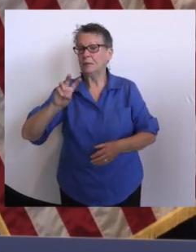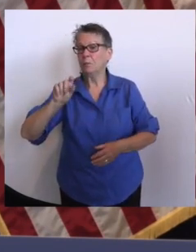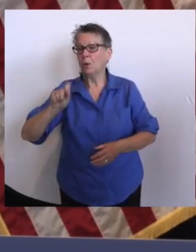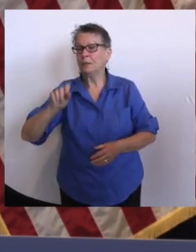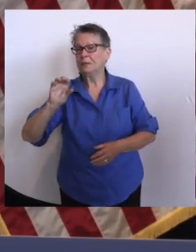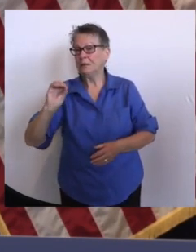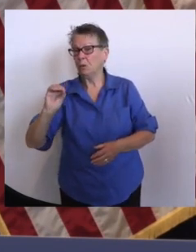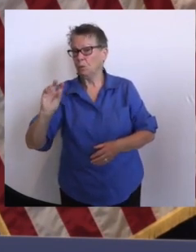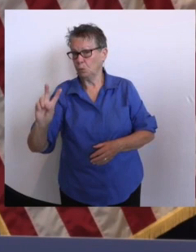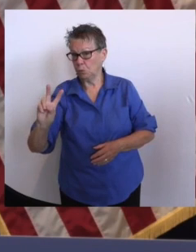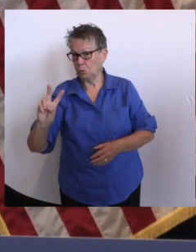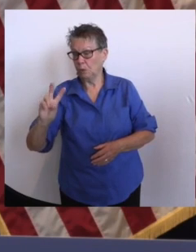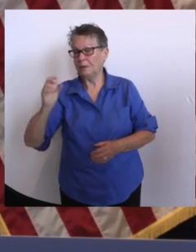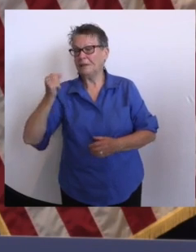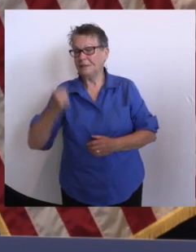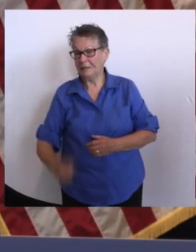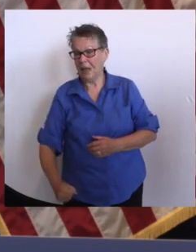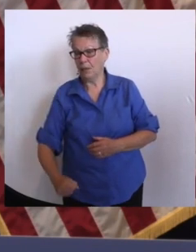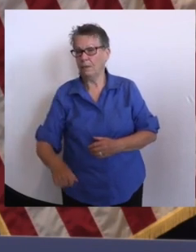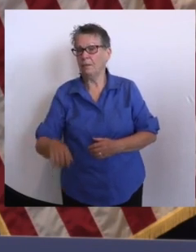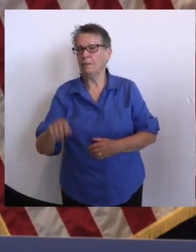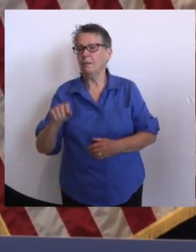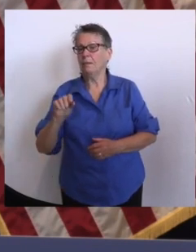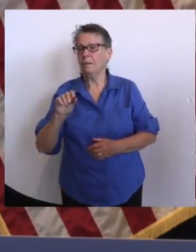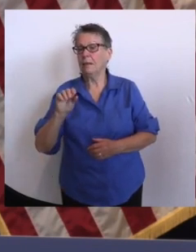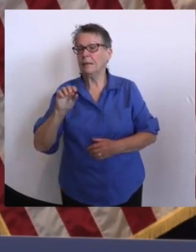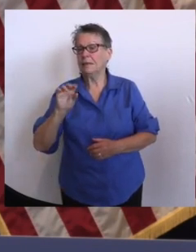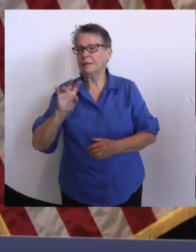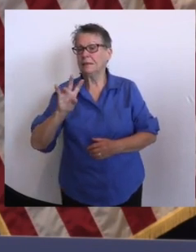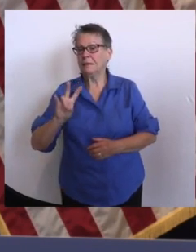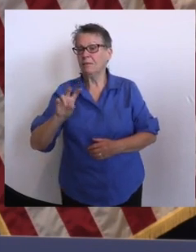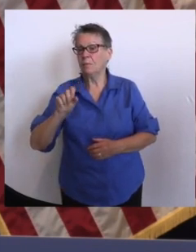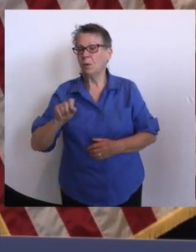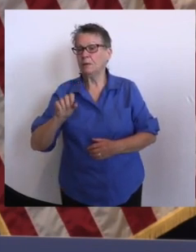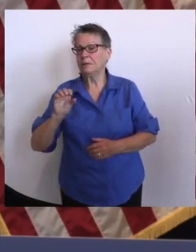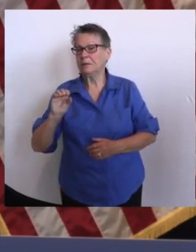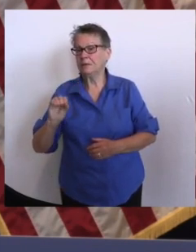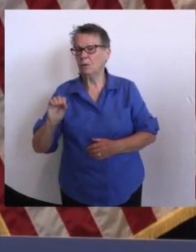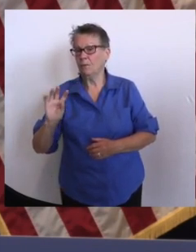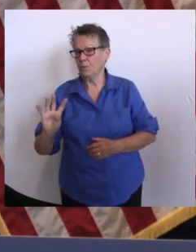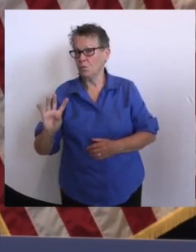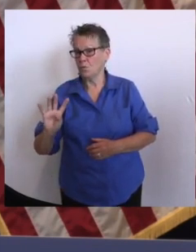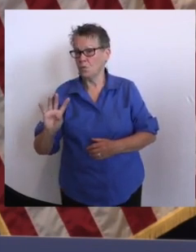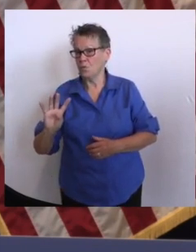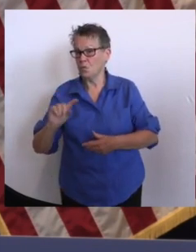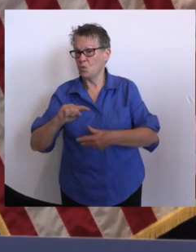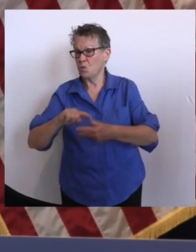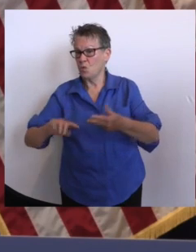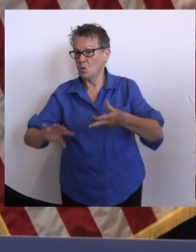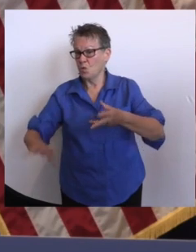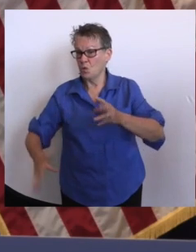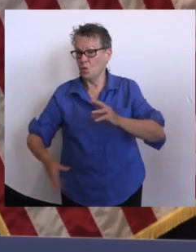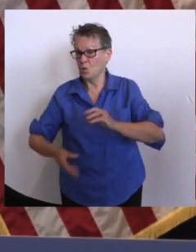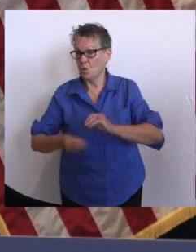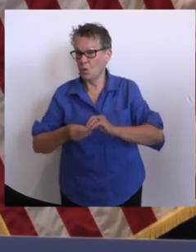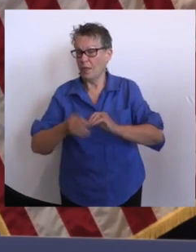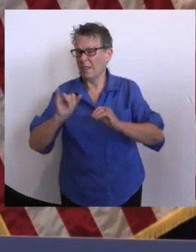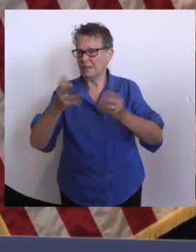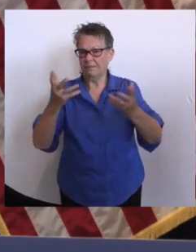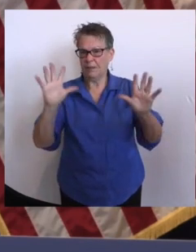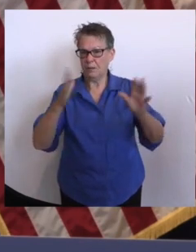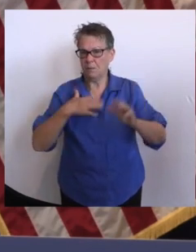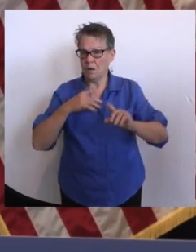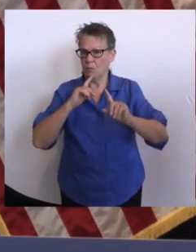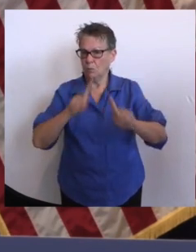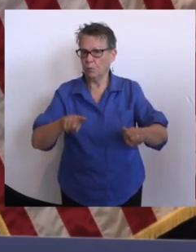percent, and the southern part of the state 7.04. So that concludes my daily report. Please continue to stay